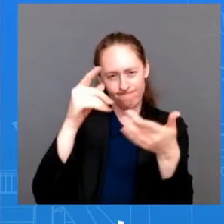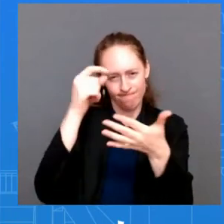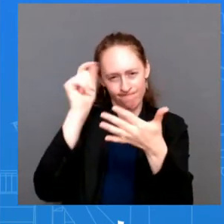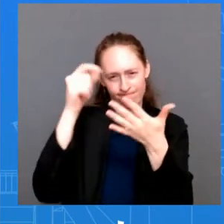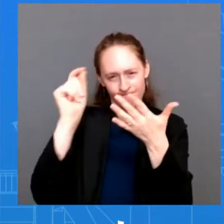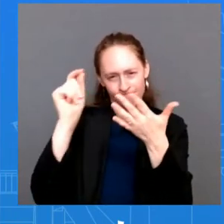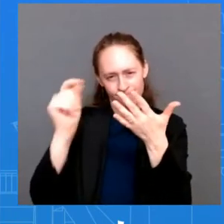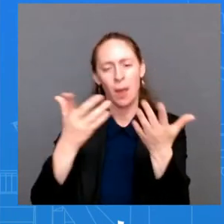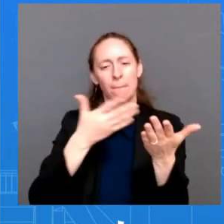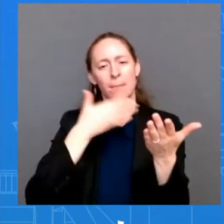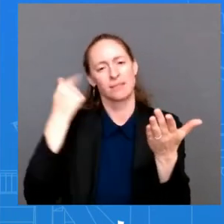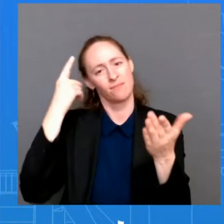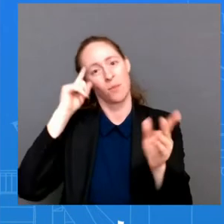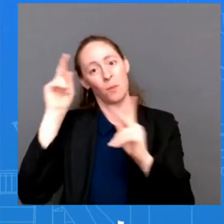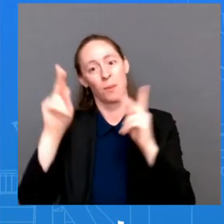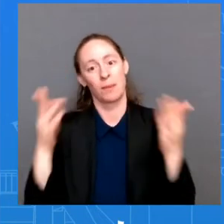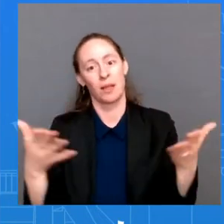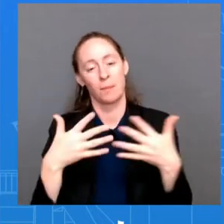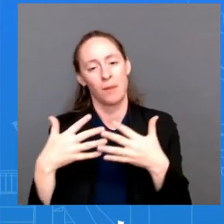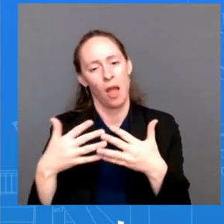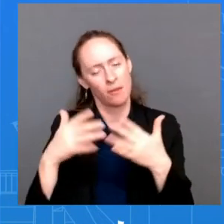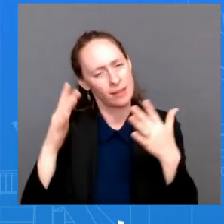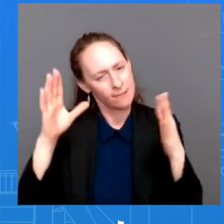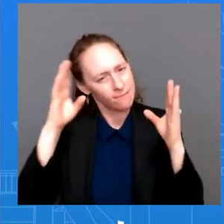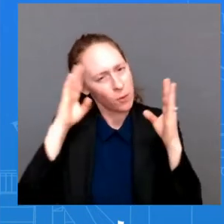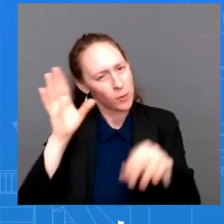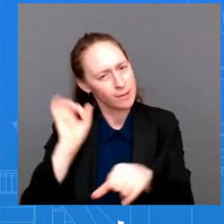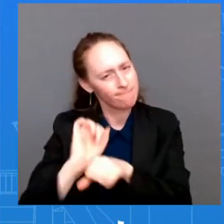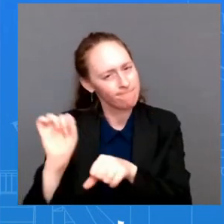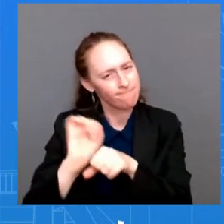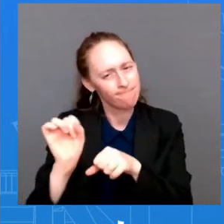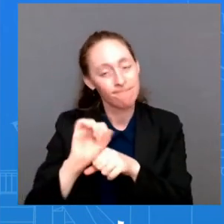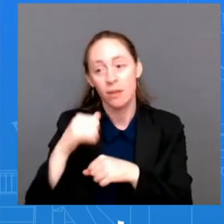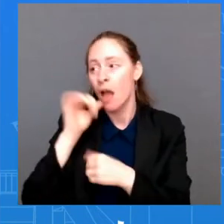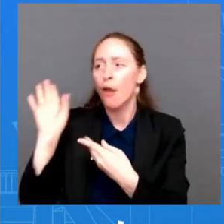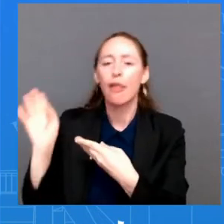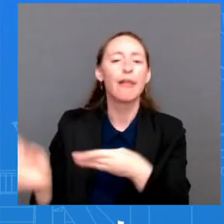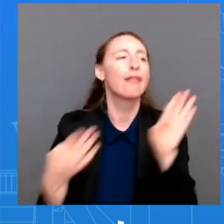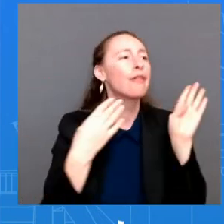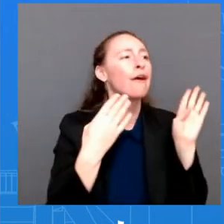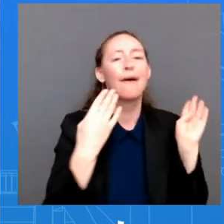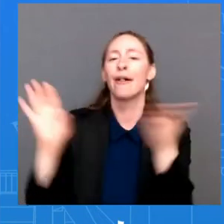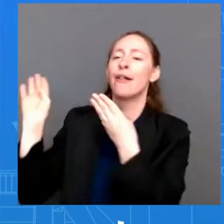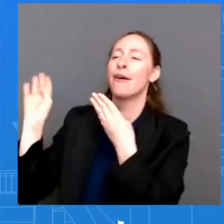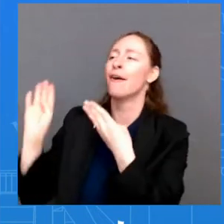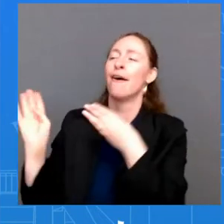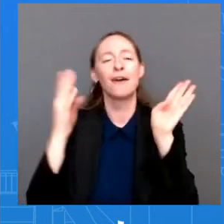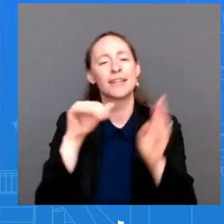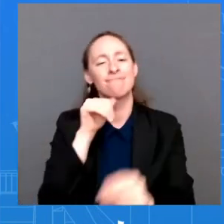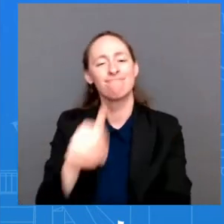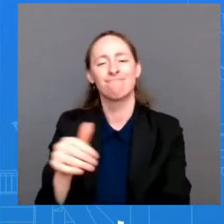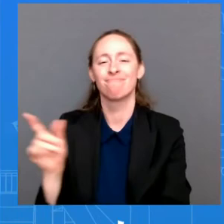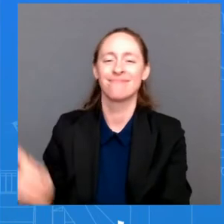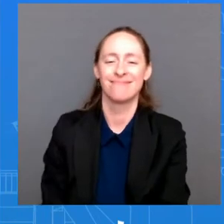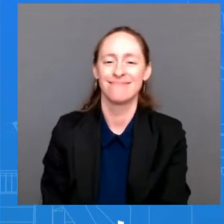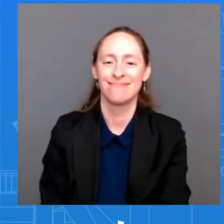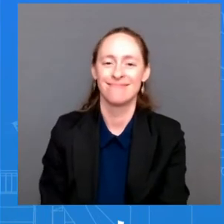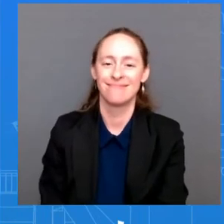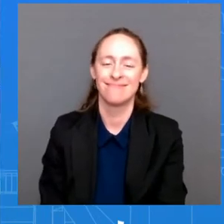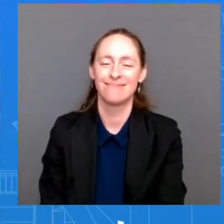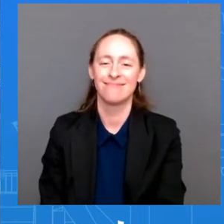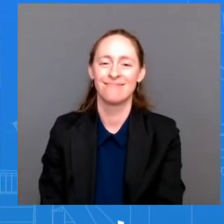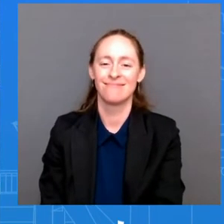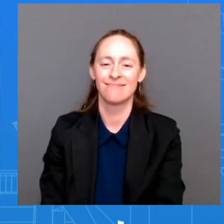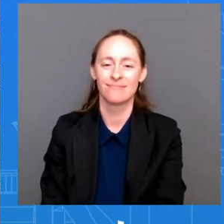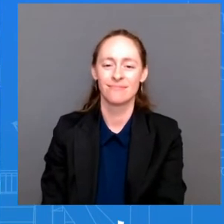going to stay focused. And so we're not going to be distracted. And that's that's how we see things at this time. Go ahead, Joe. Thanks, Green. A follow up on the COVID